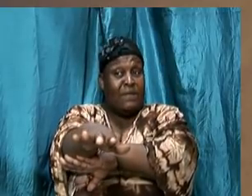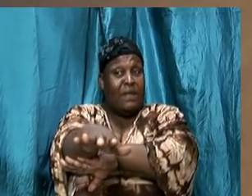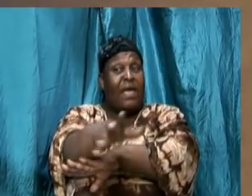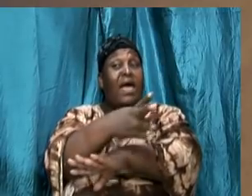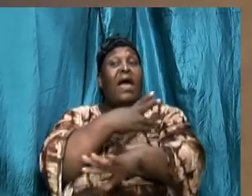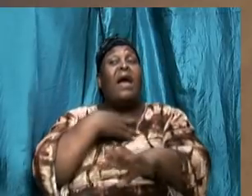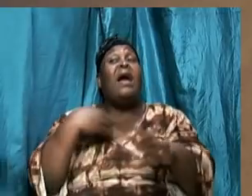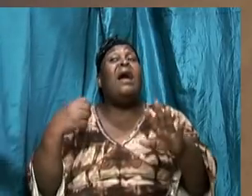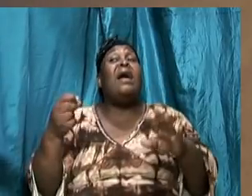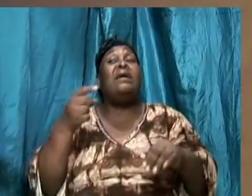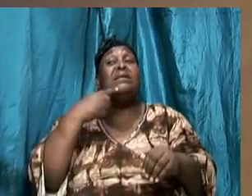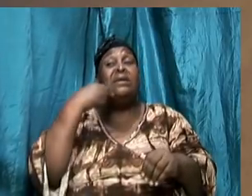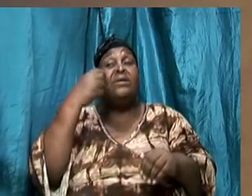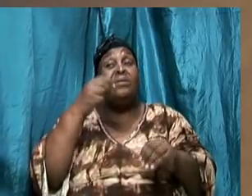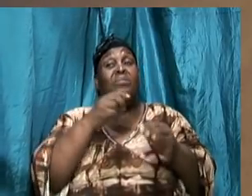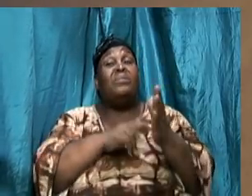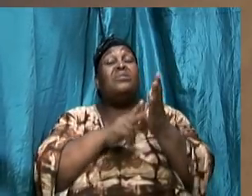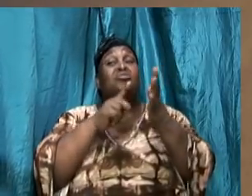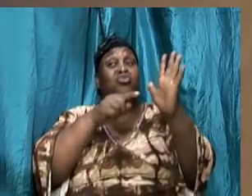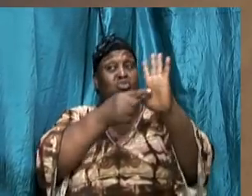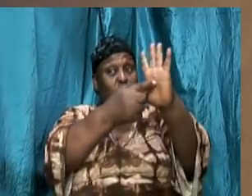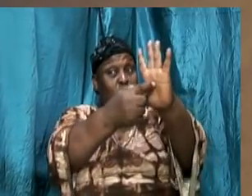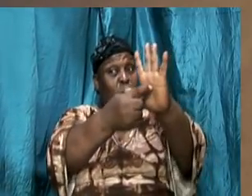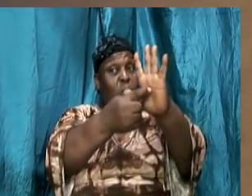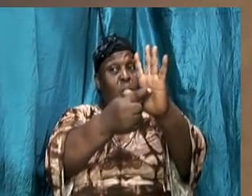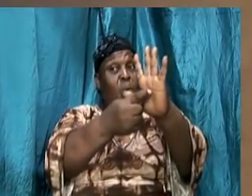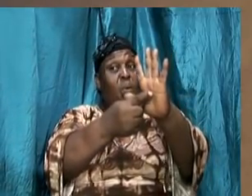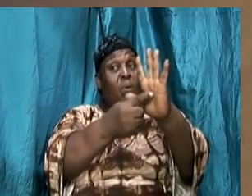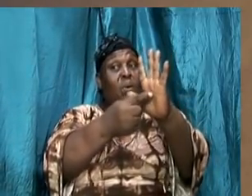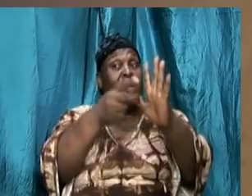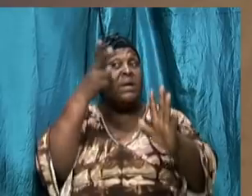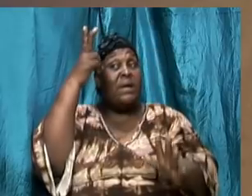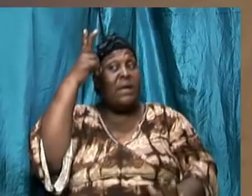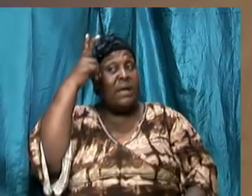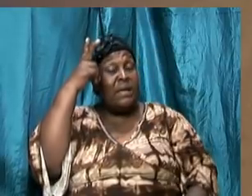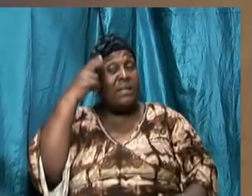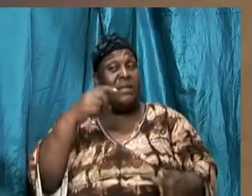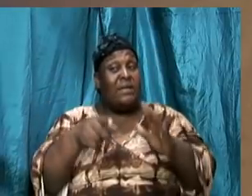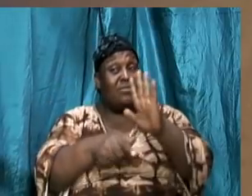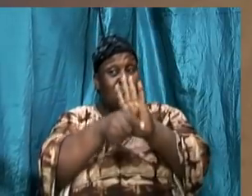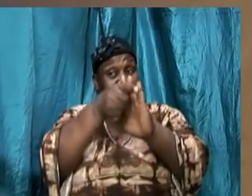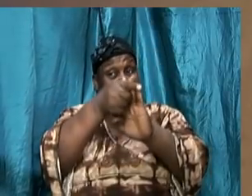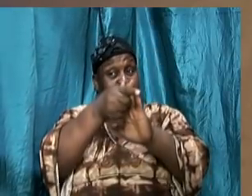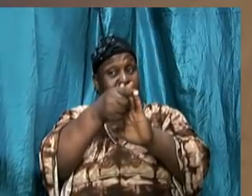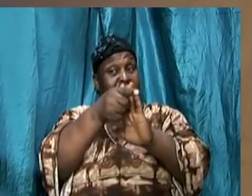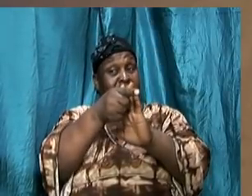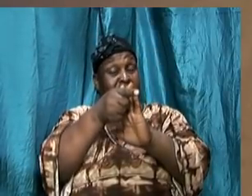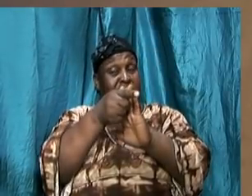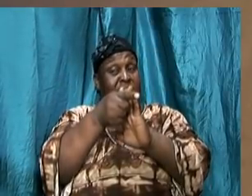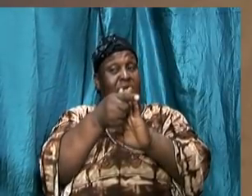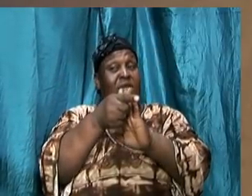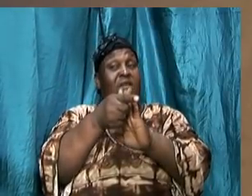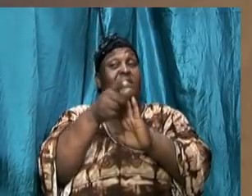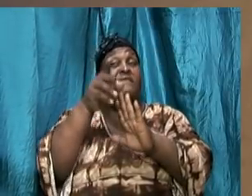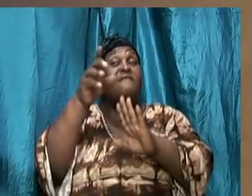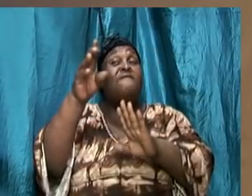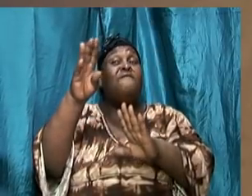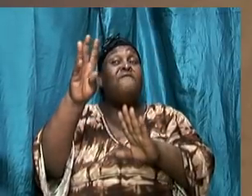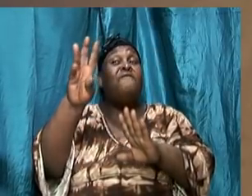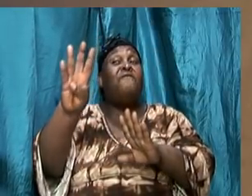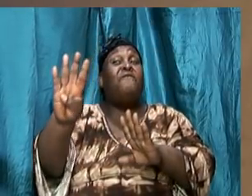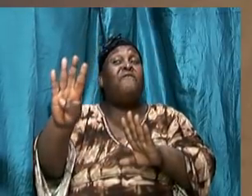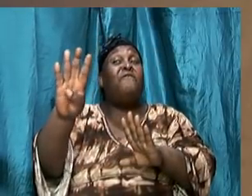evening and presented himself 40